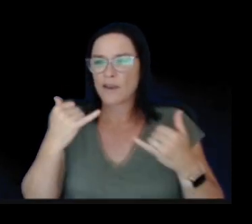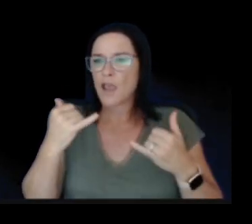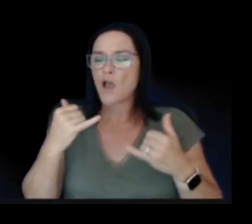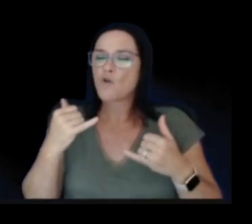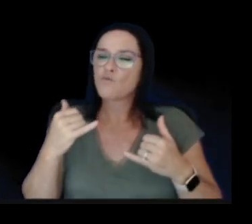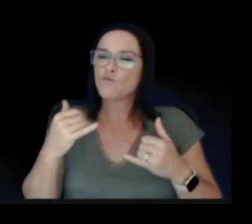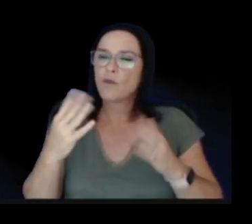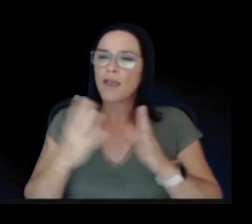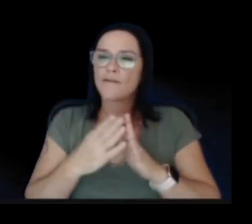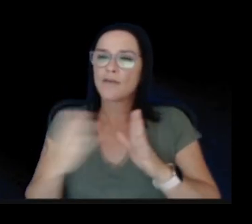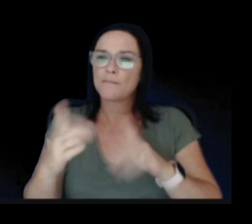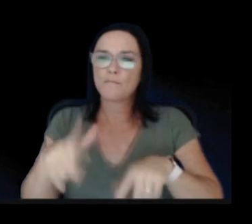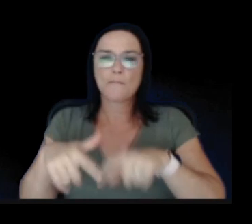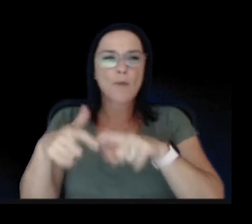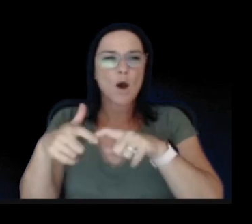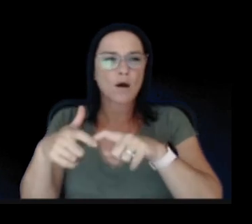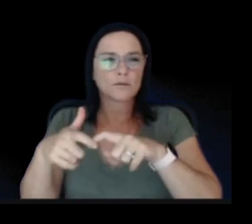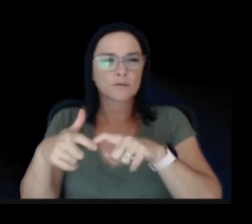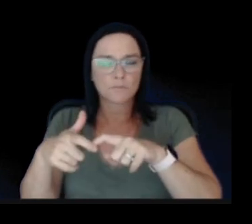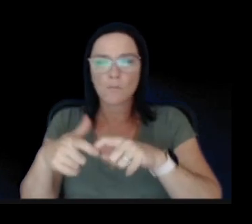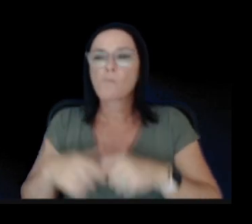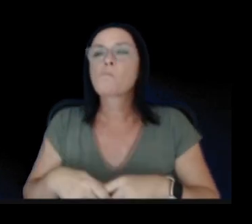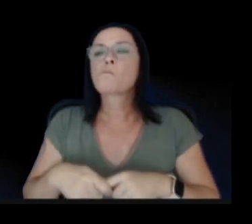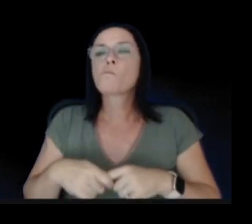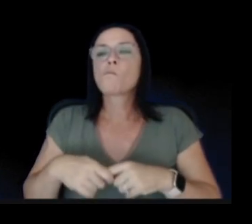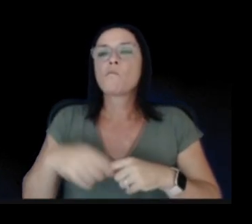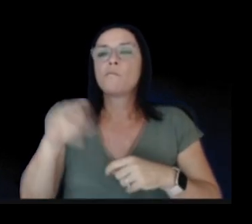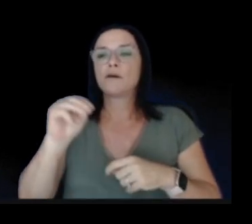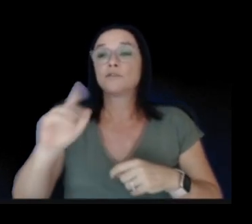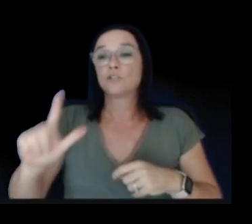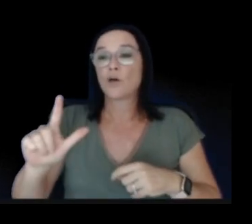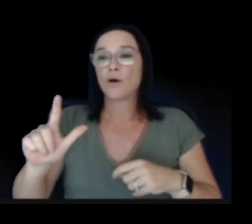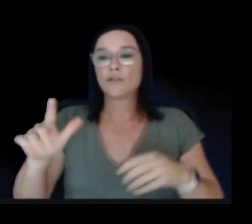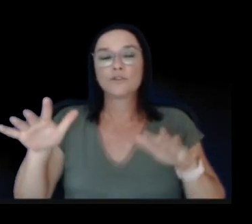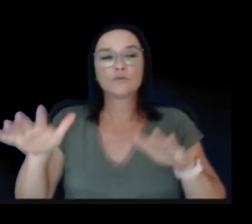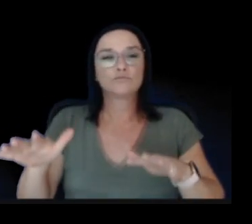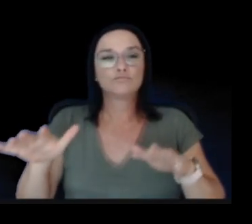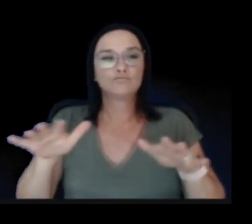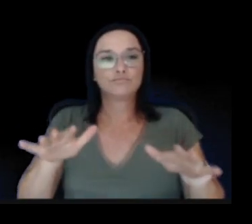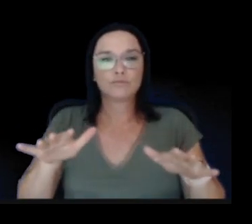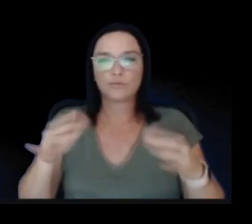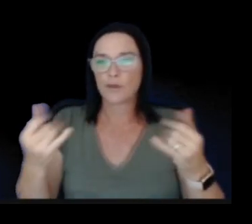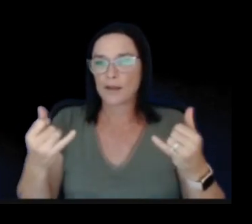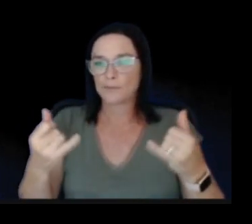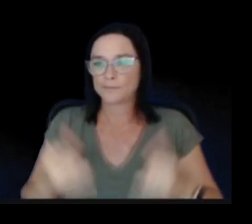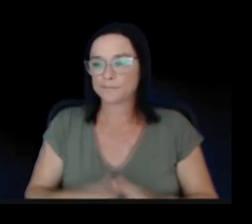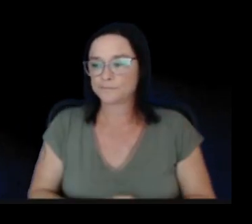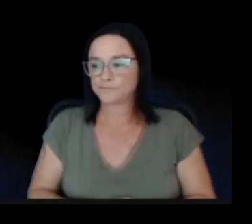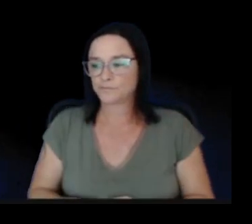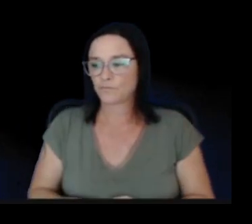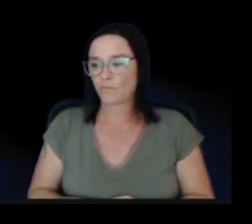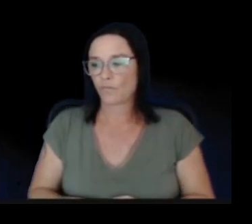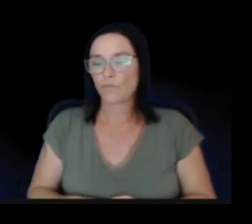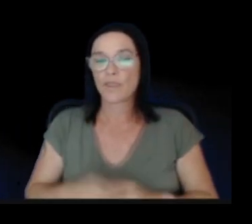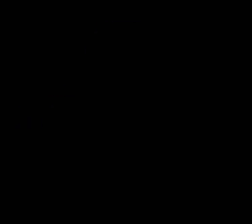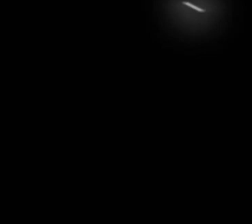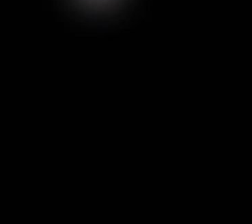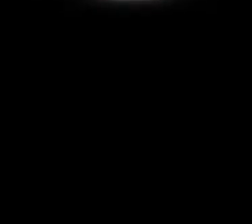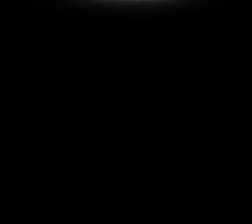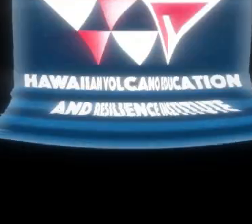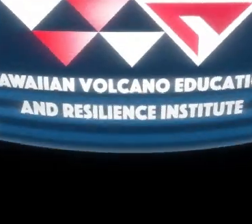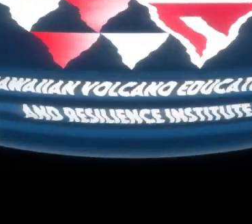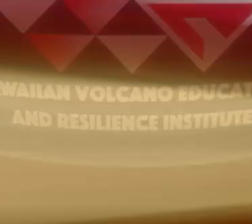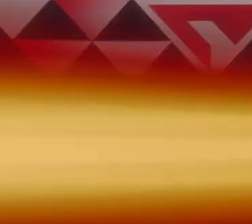of deep events, and Mauna Loa is settling more quietly at the surface still. So that's our Hawaiian Volcano Summary for the week.